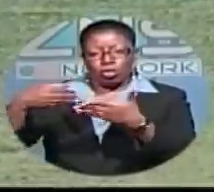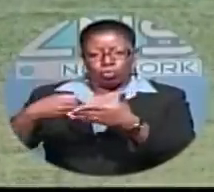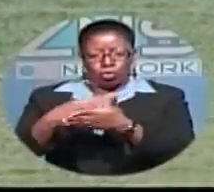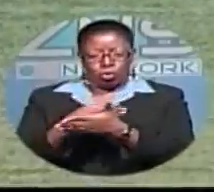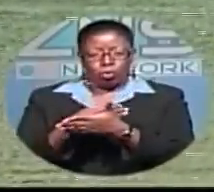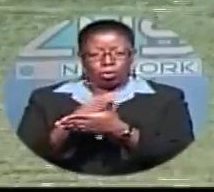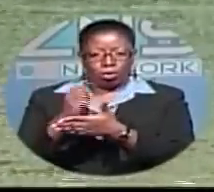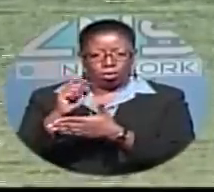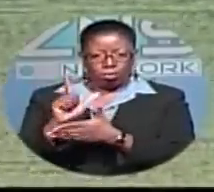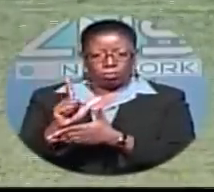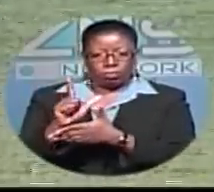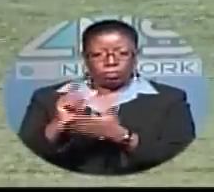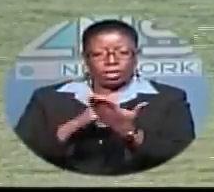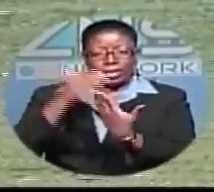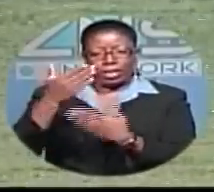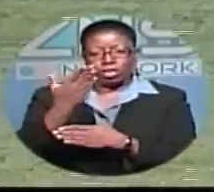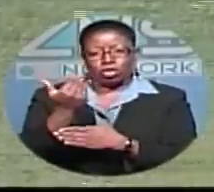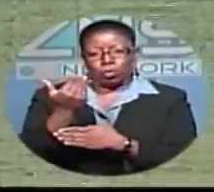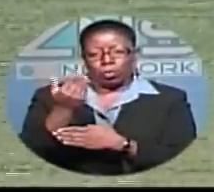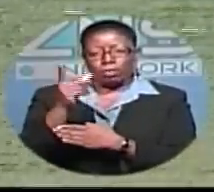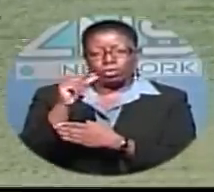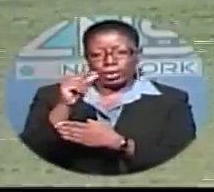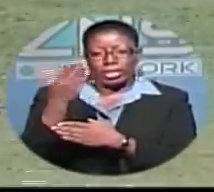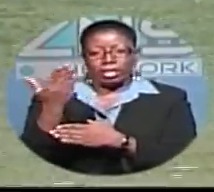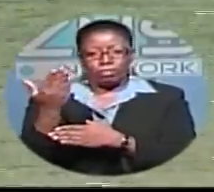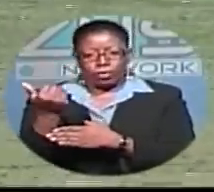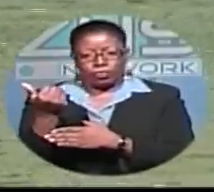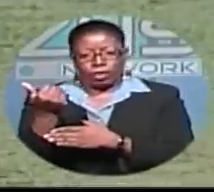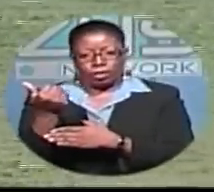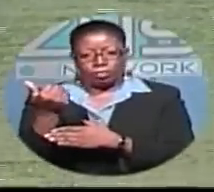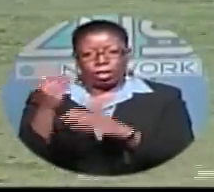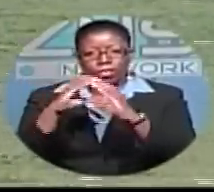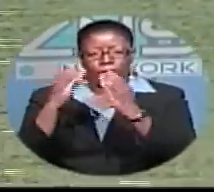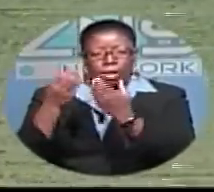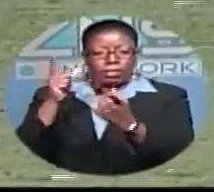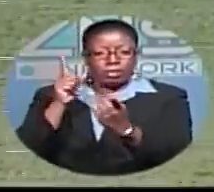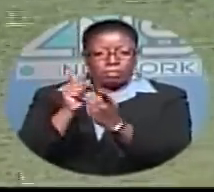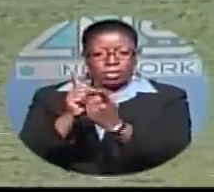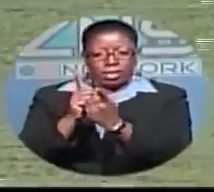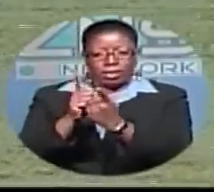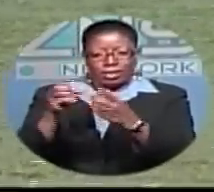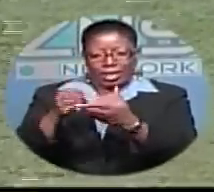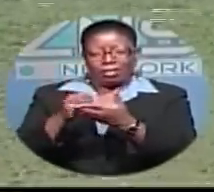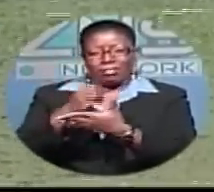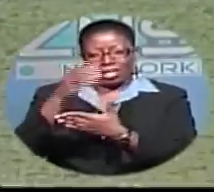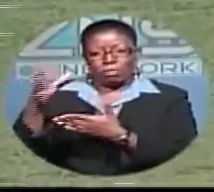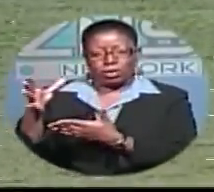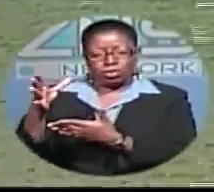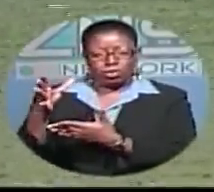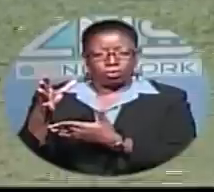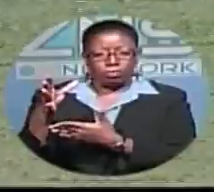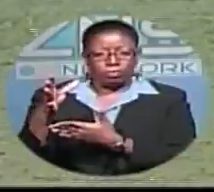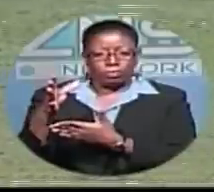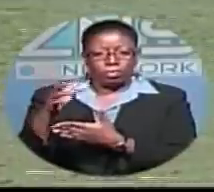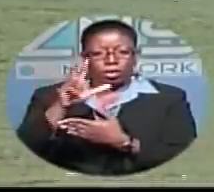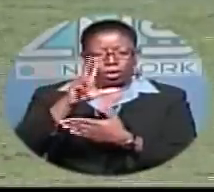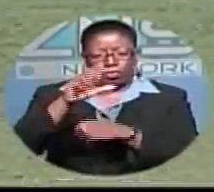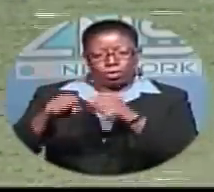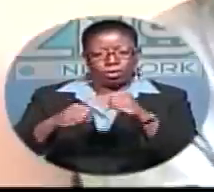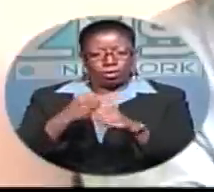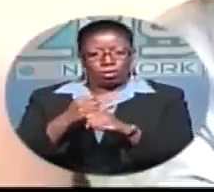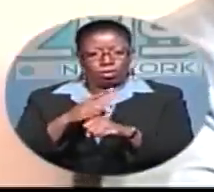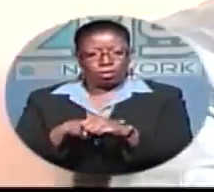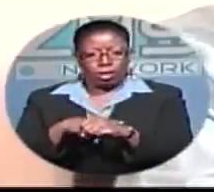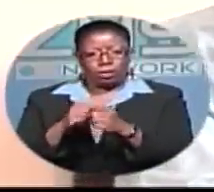April 27th, 2015, contingent on the company meeting its drilling and expenditure obligations during the current three-year period.